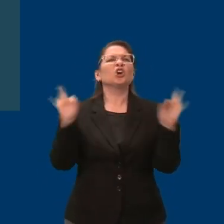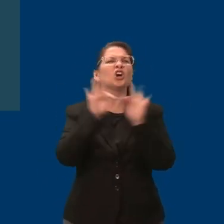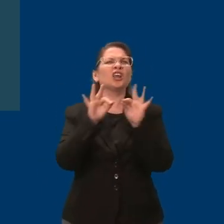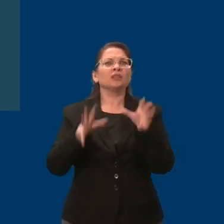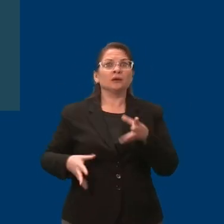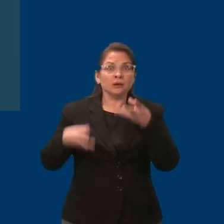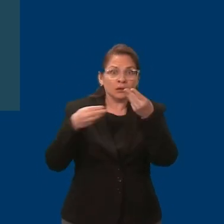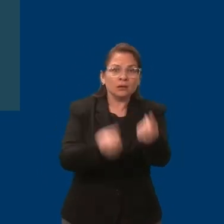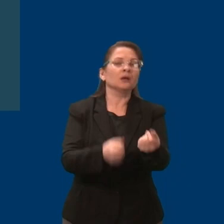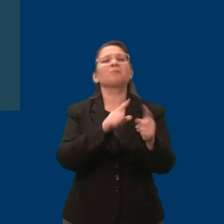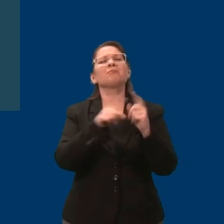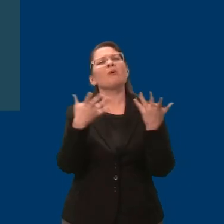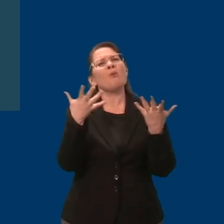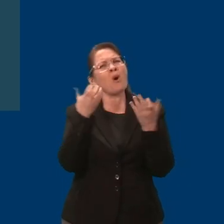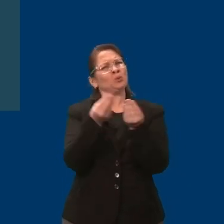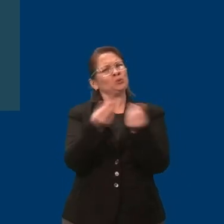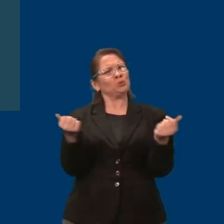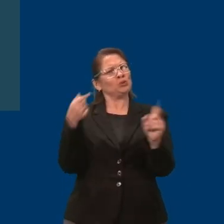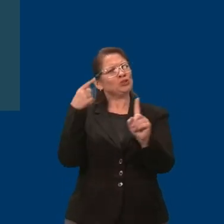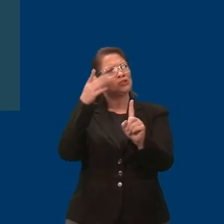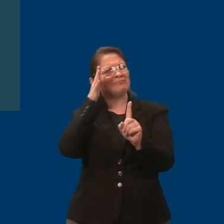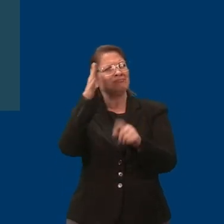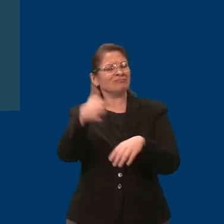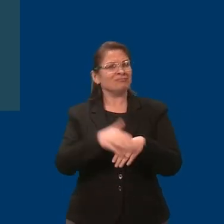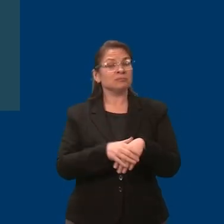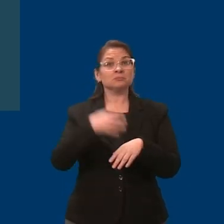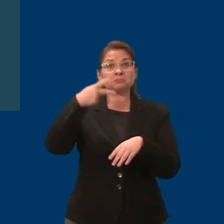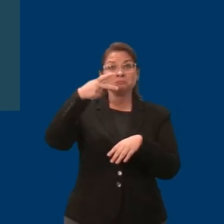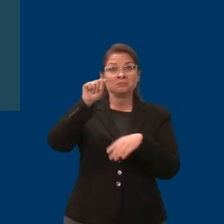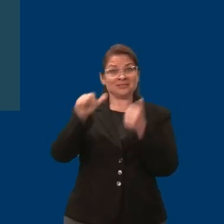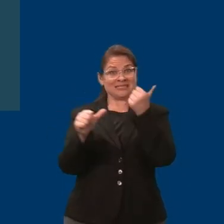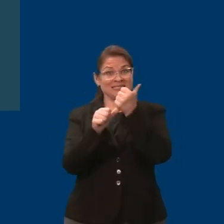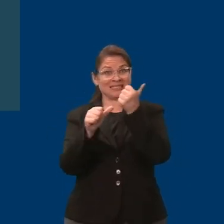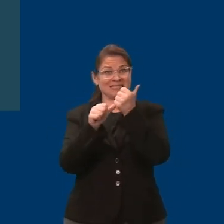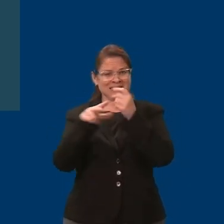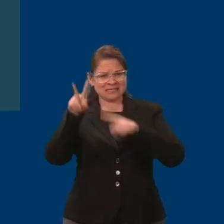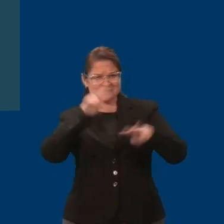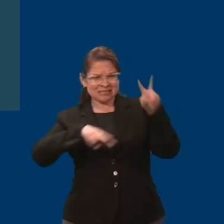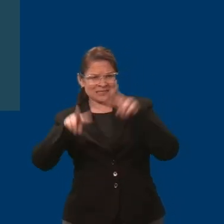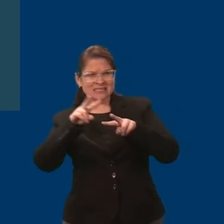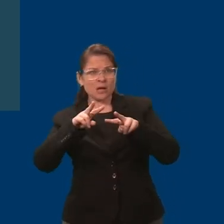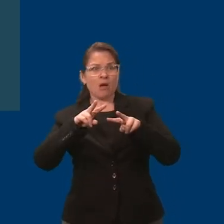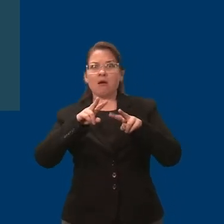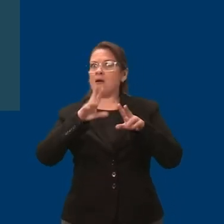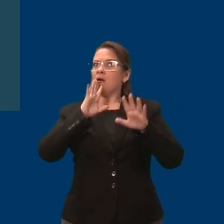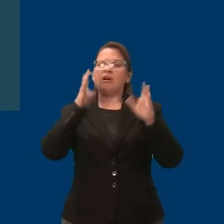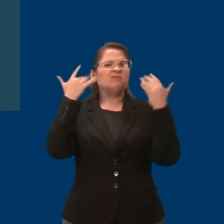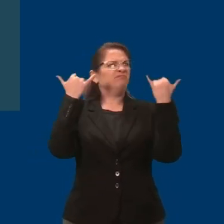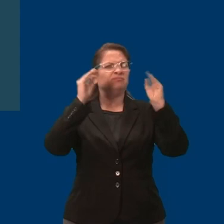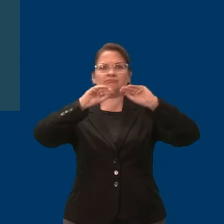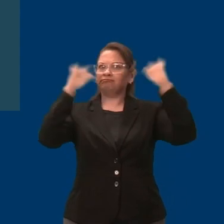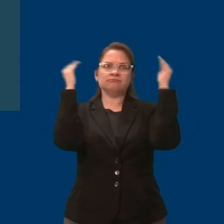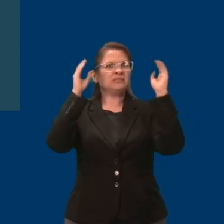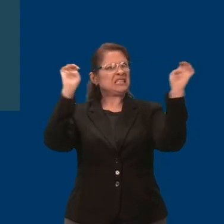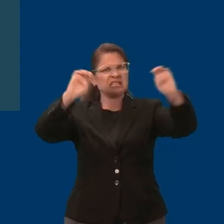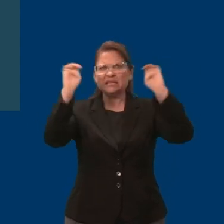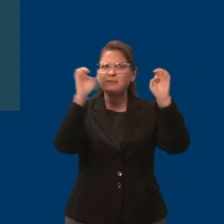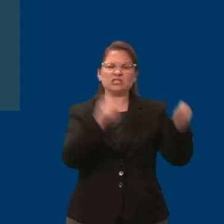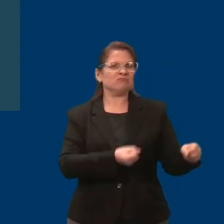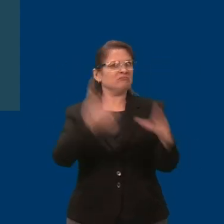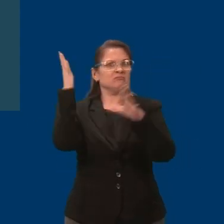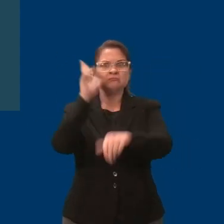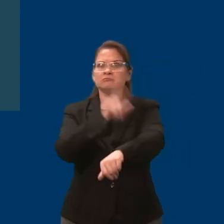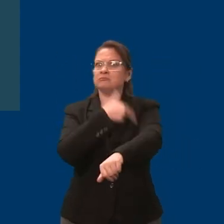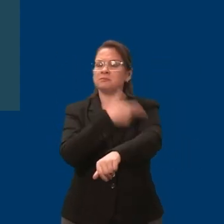the PA came into the room, looked him over, listened to his heart, and then told us she was calling an ambulance and checking us into the hospital. When we got to the